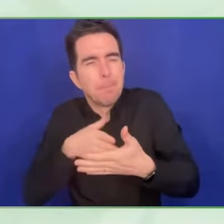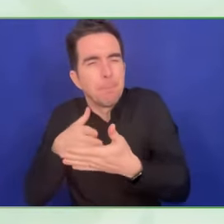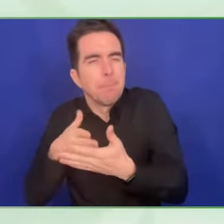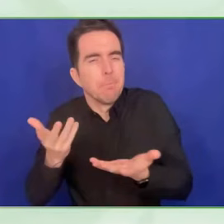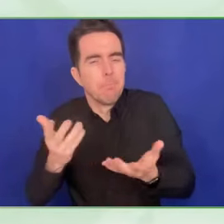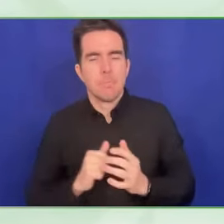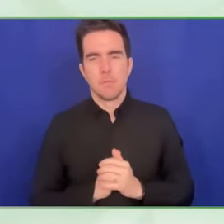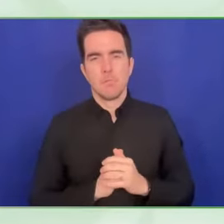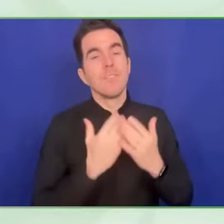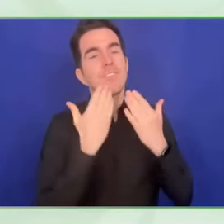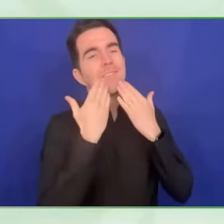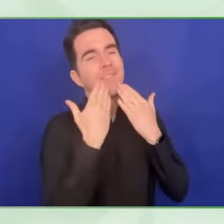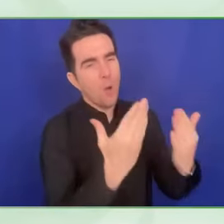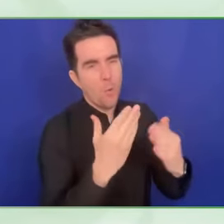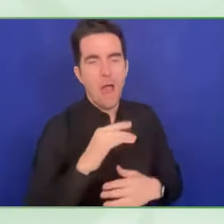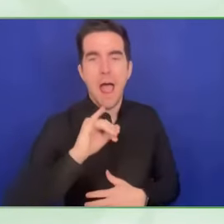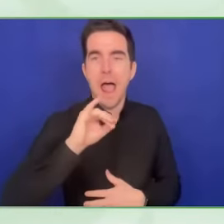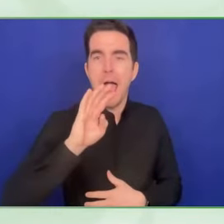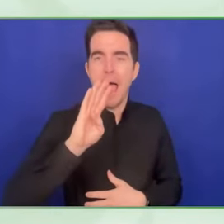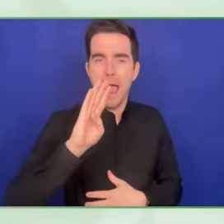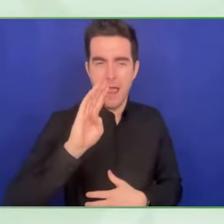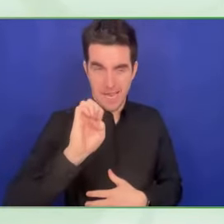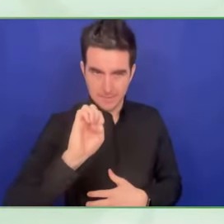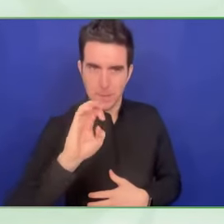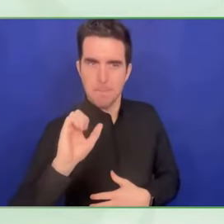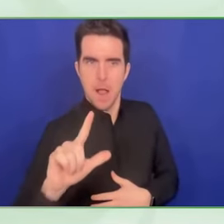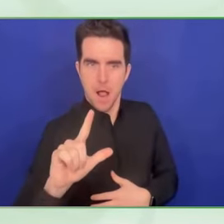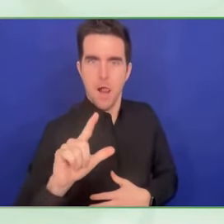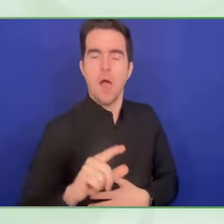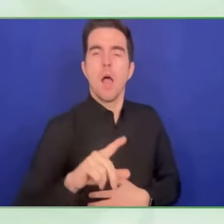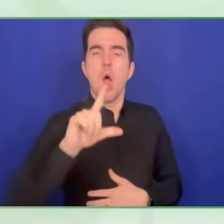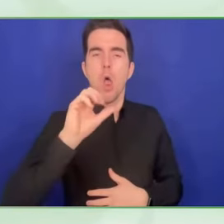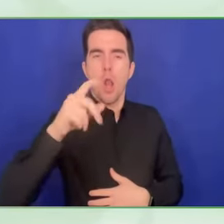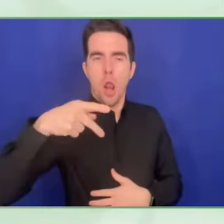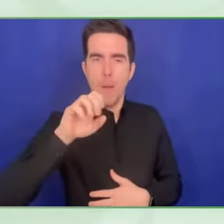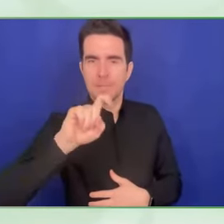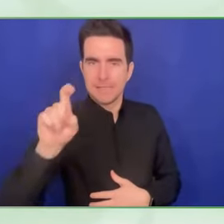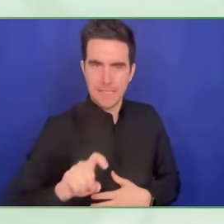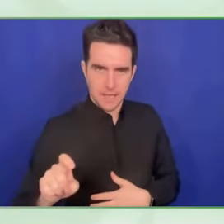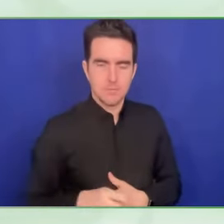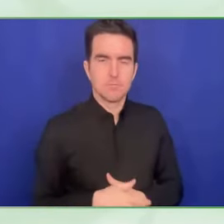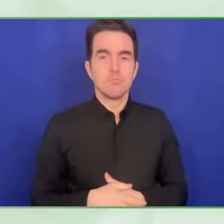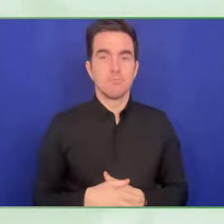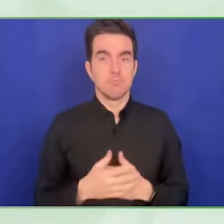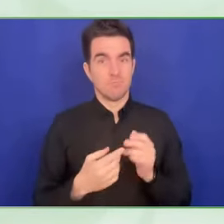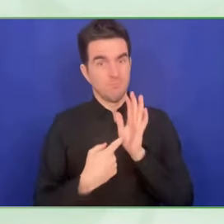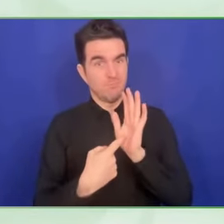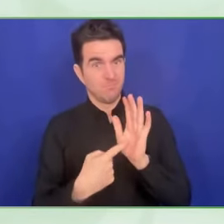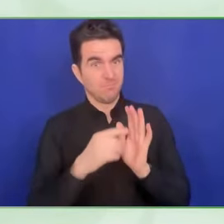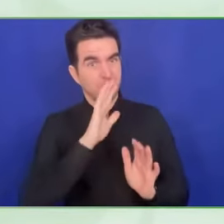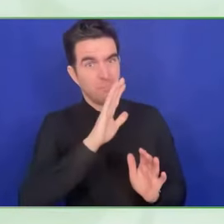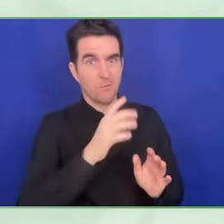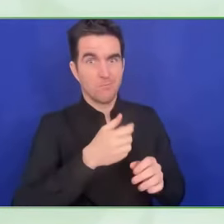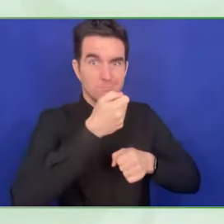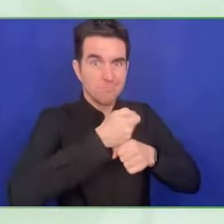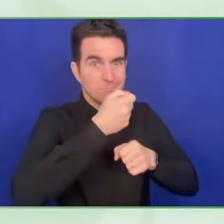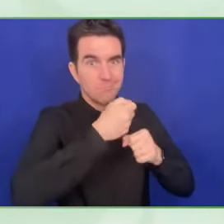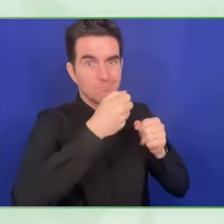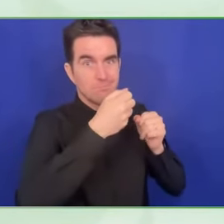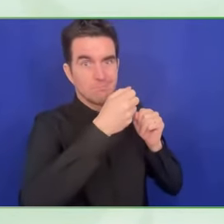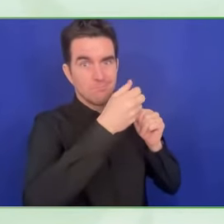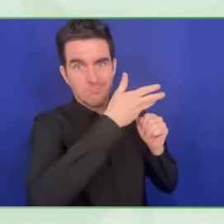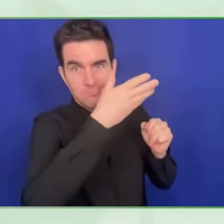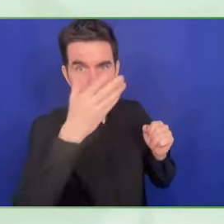or what does Samsung bring to the table in terms of privacy and confidentiality that can help us.